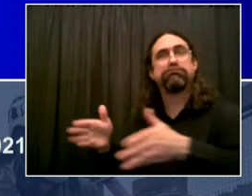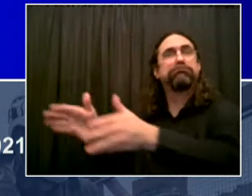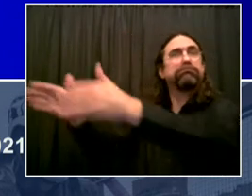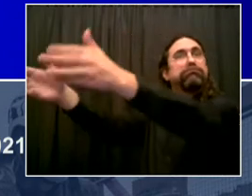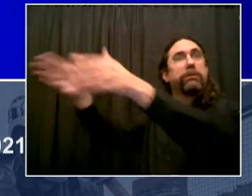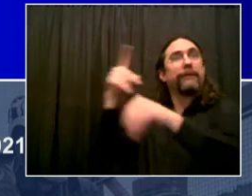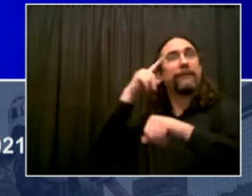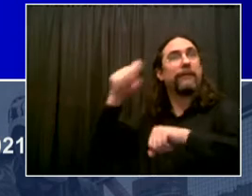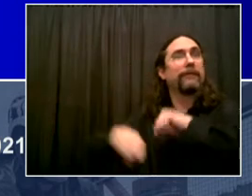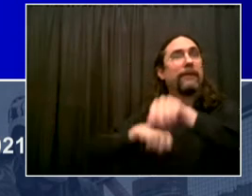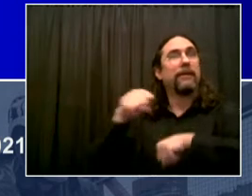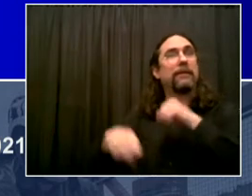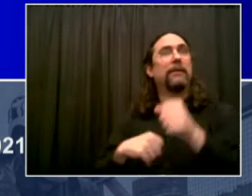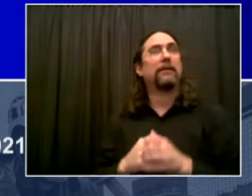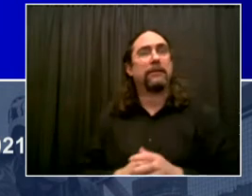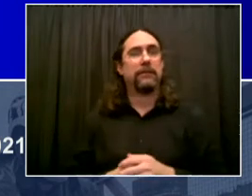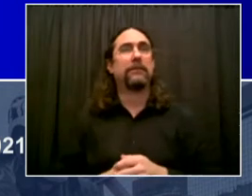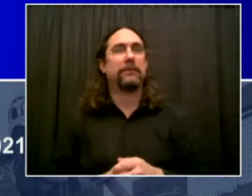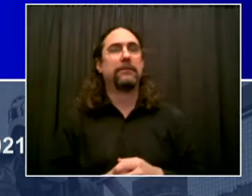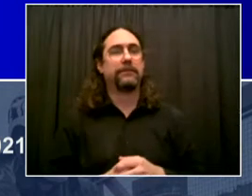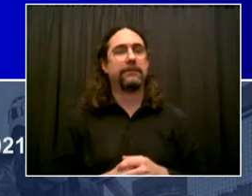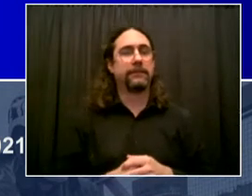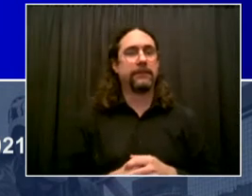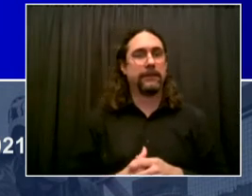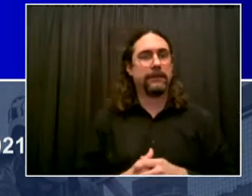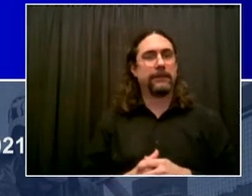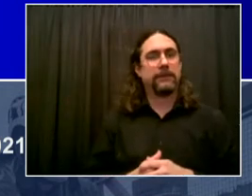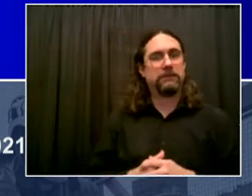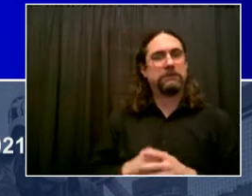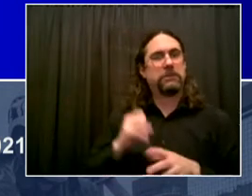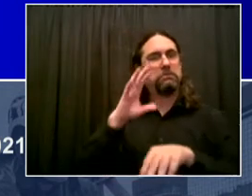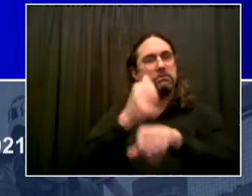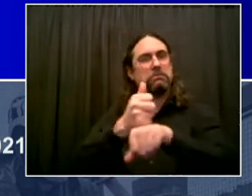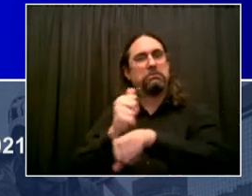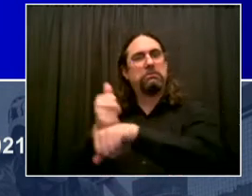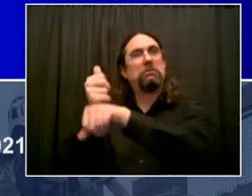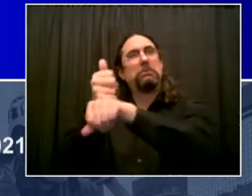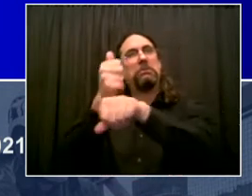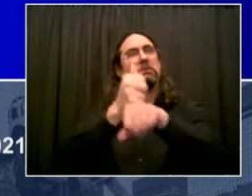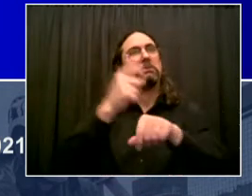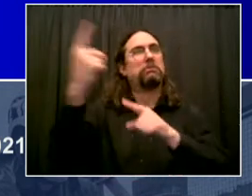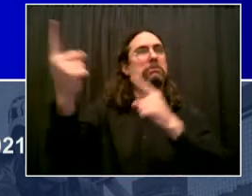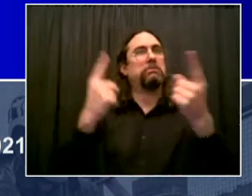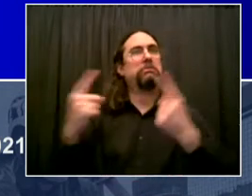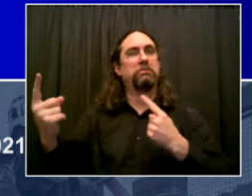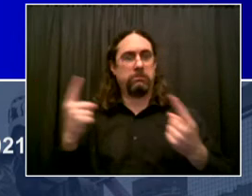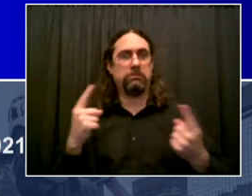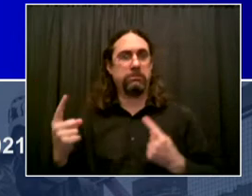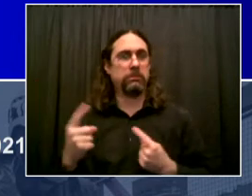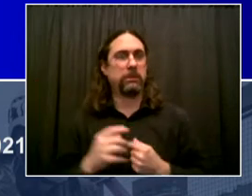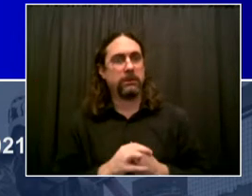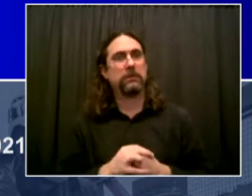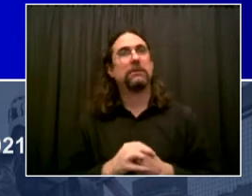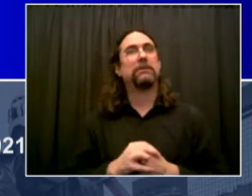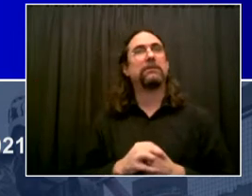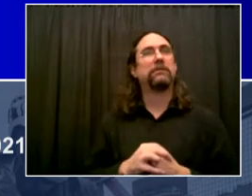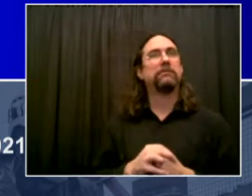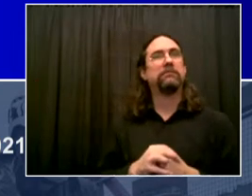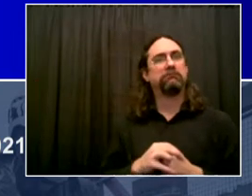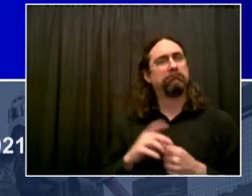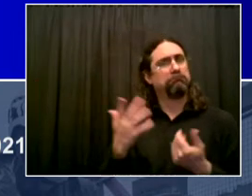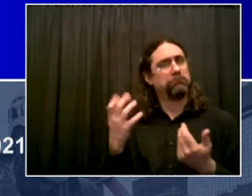Staten Island. So these bike boulevards, they're going to come with a variety of measures to make it a safe environment for bicyclists